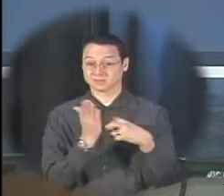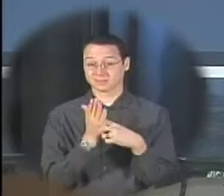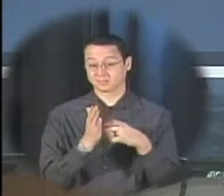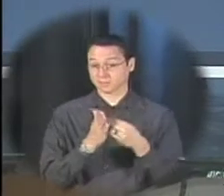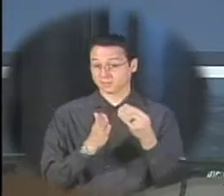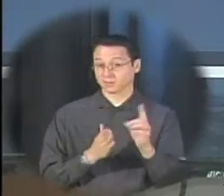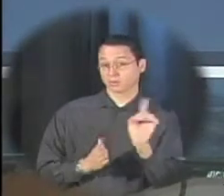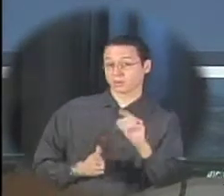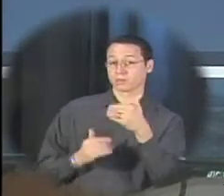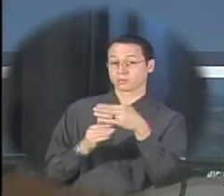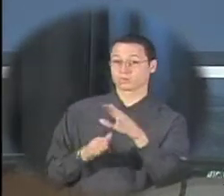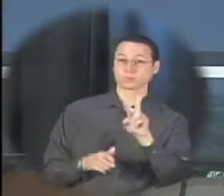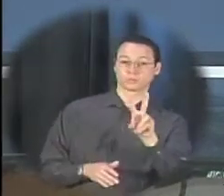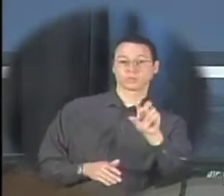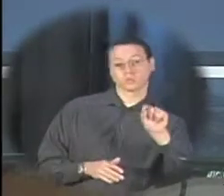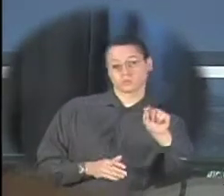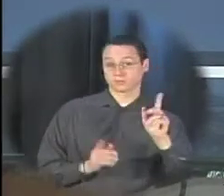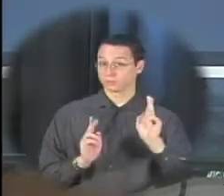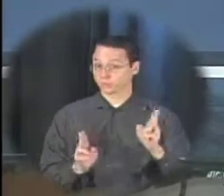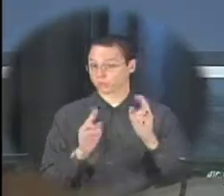220 don't delay Braves